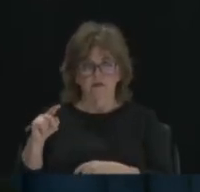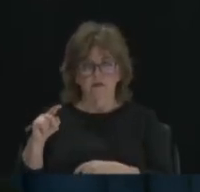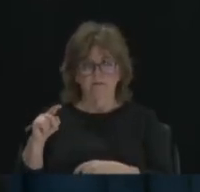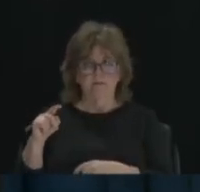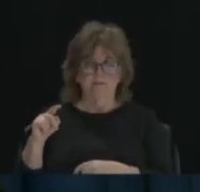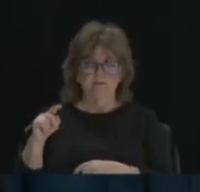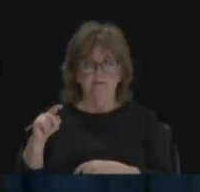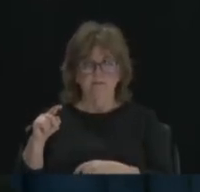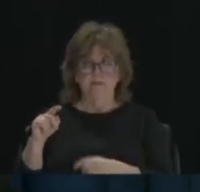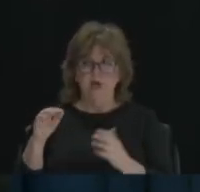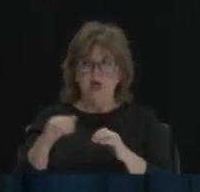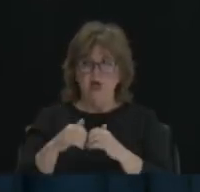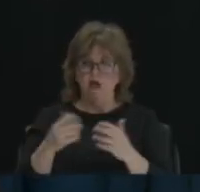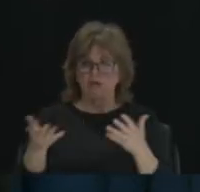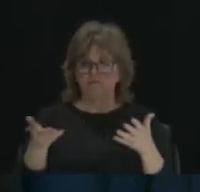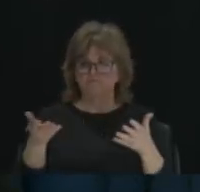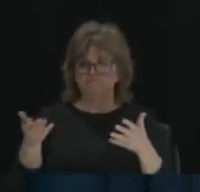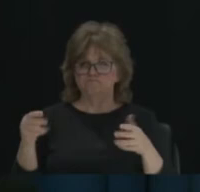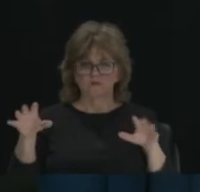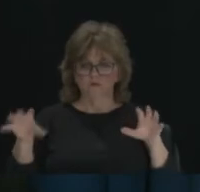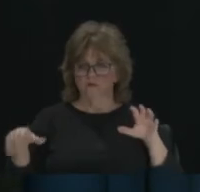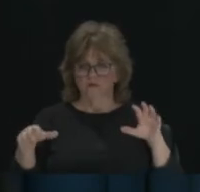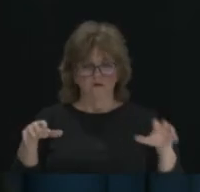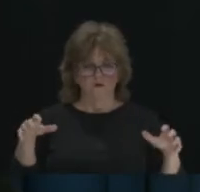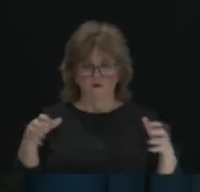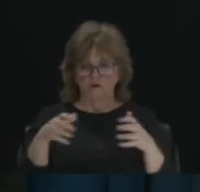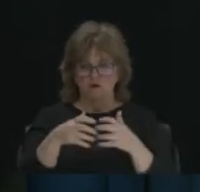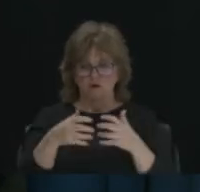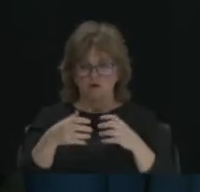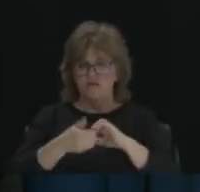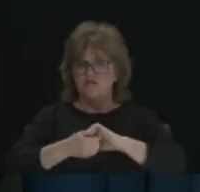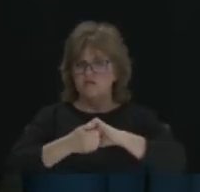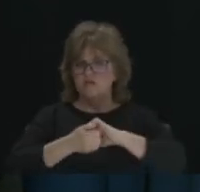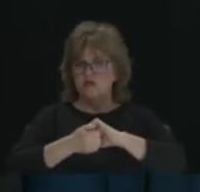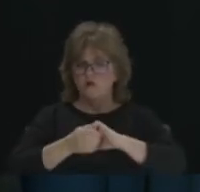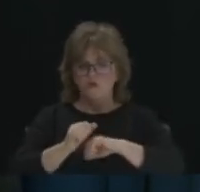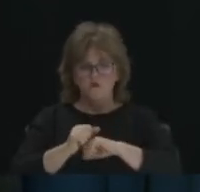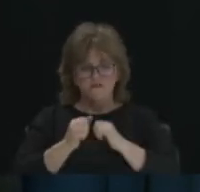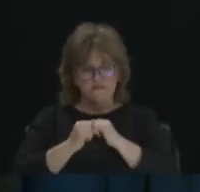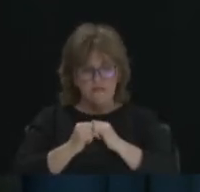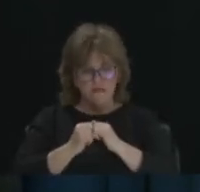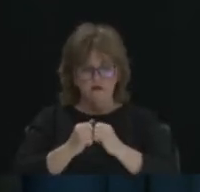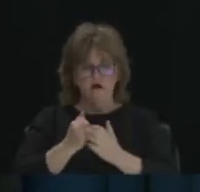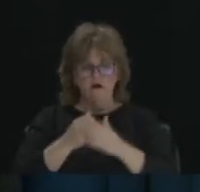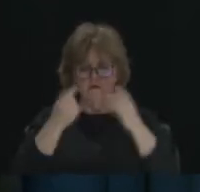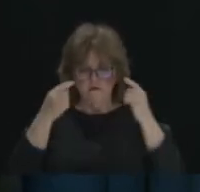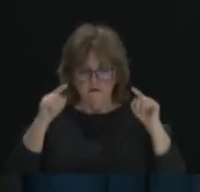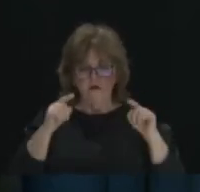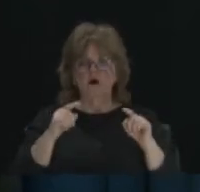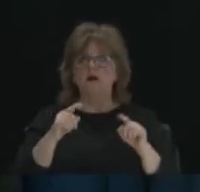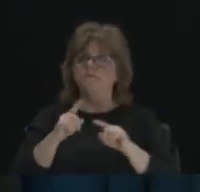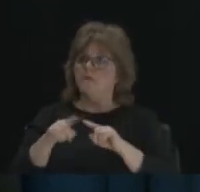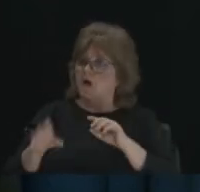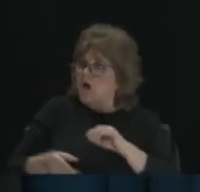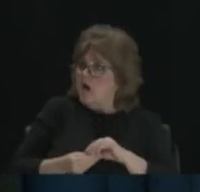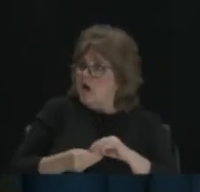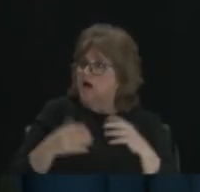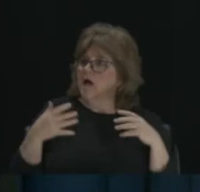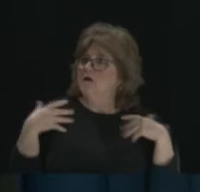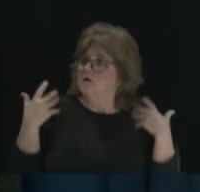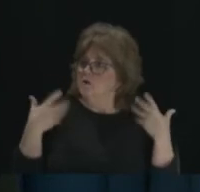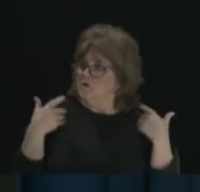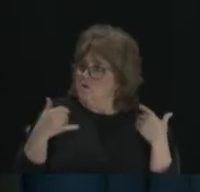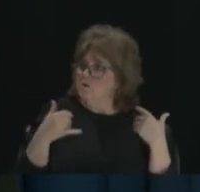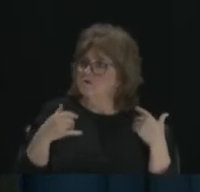think about ways we could work together and actually help each other to achieve these things. And the youth, that is absolutely our future,